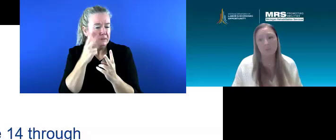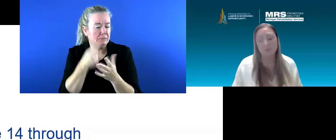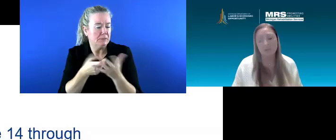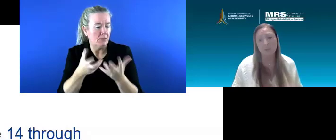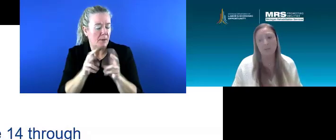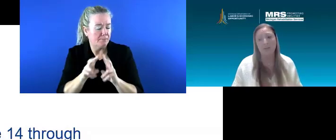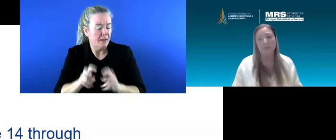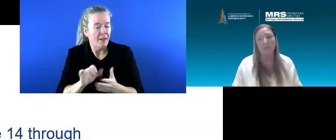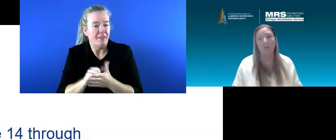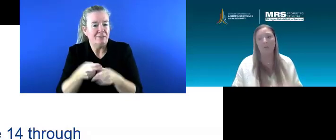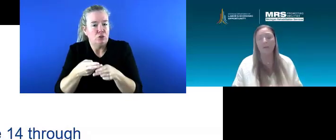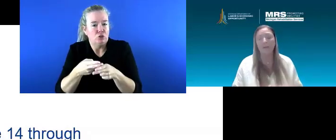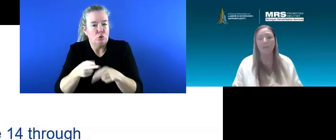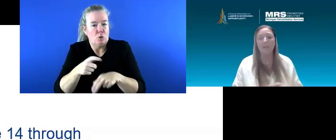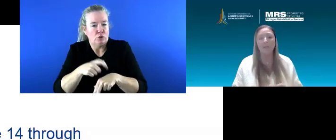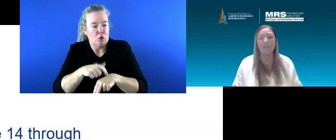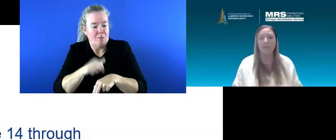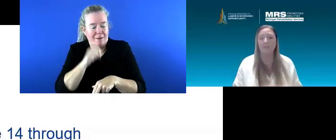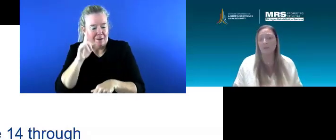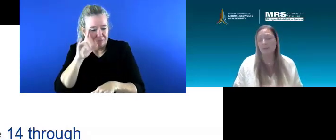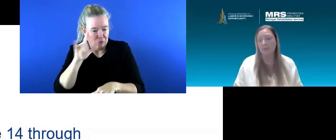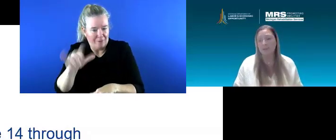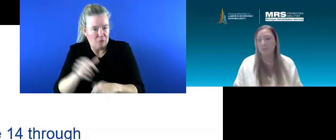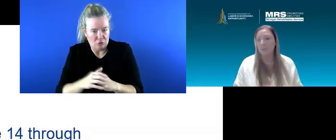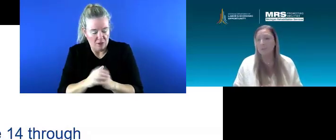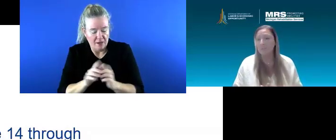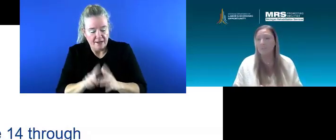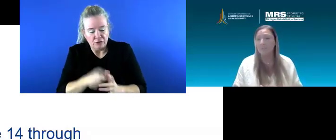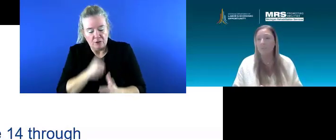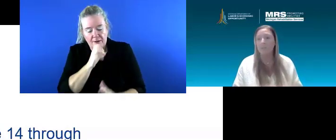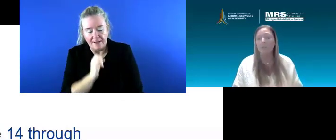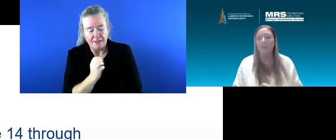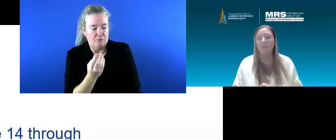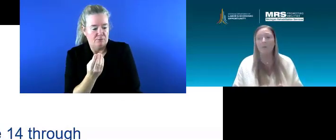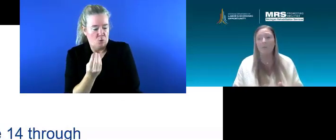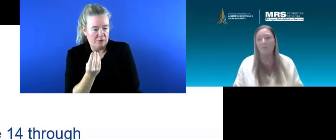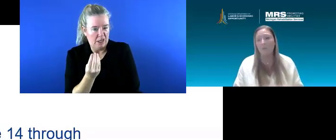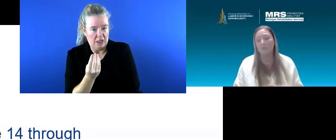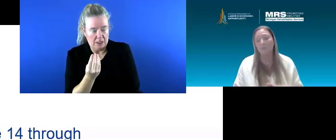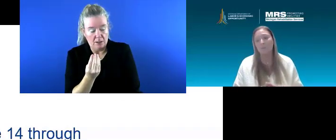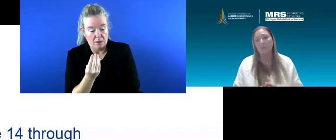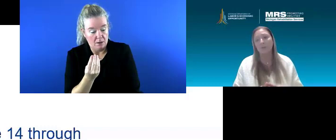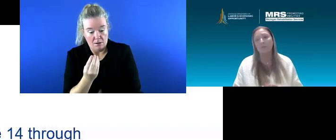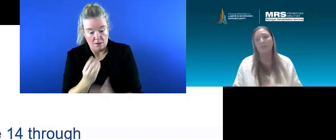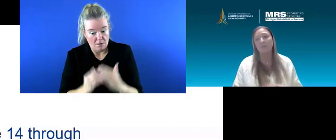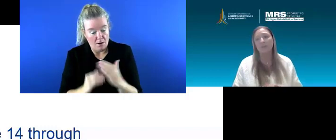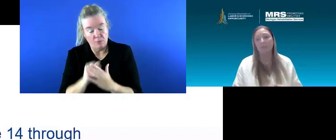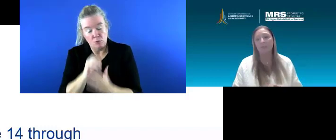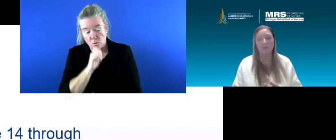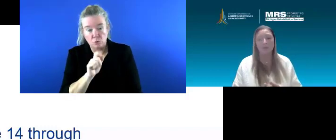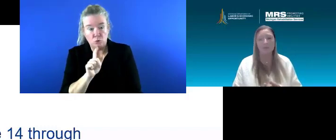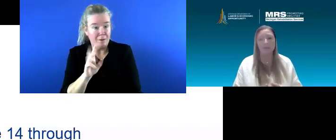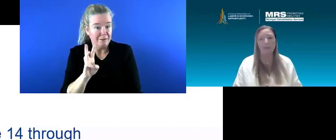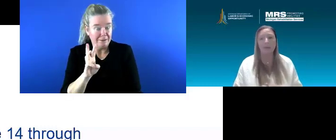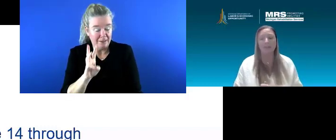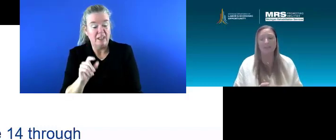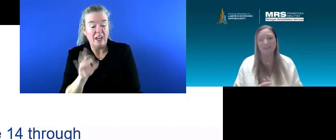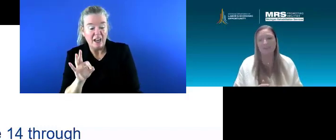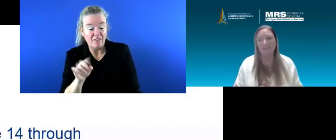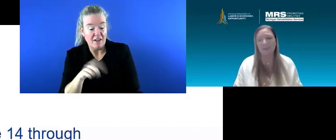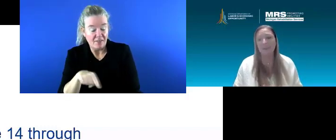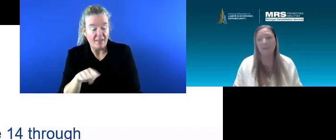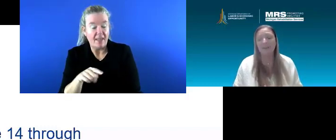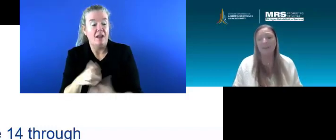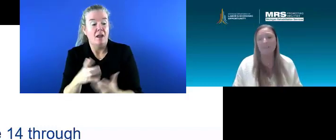these are short term in nature. They can start at age 14 and all the way up till 26 as long as they are